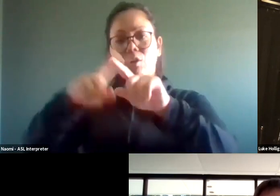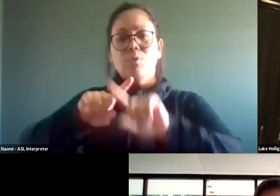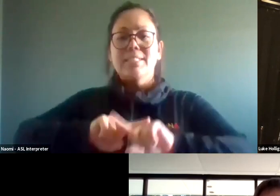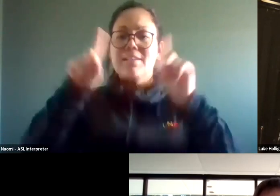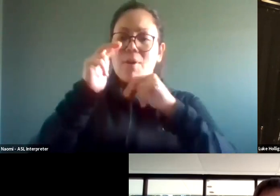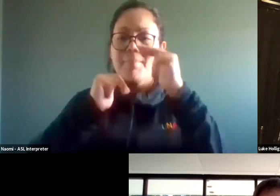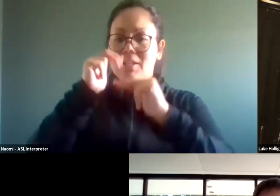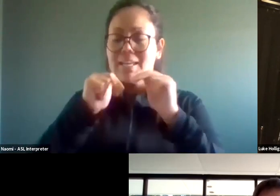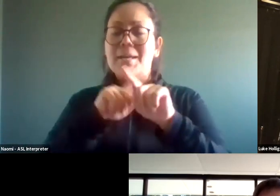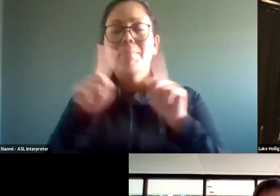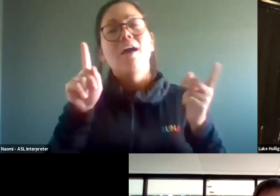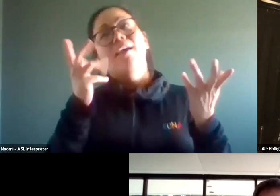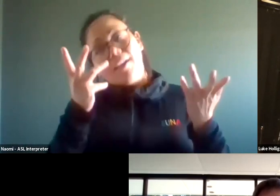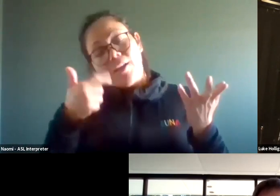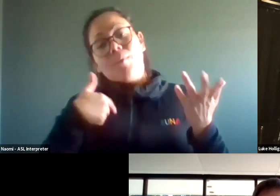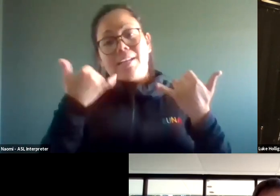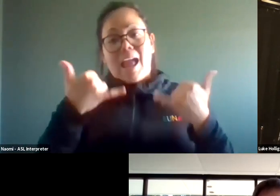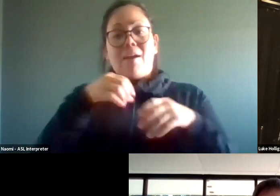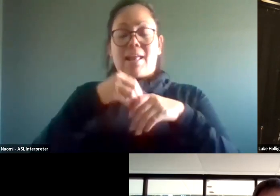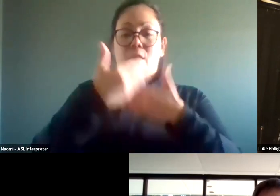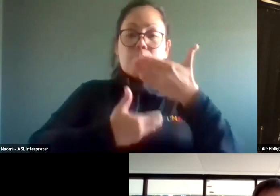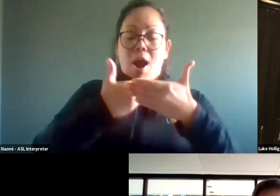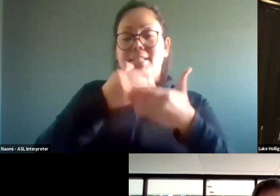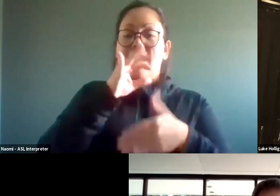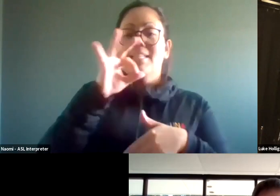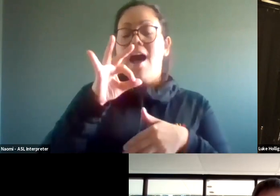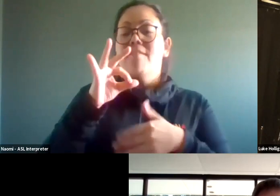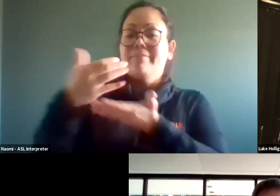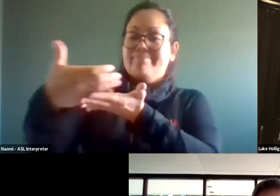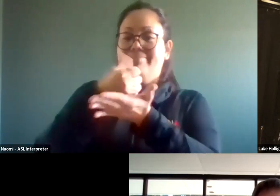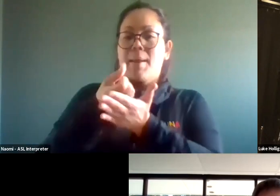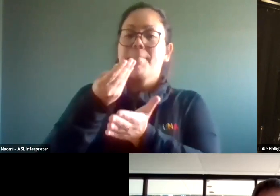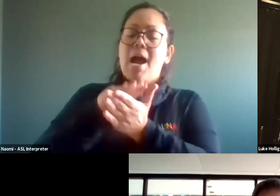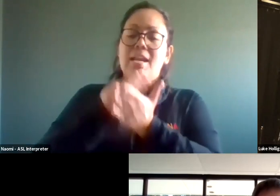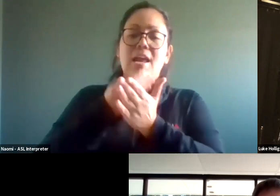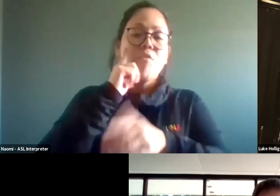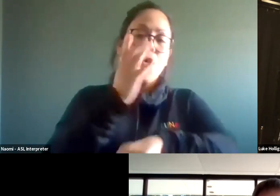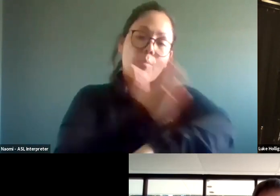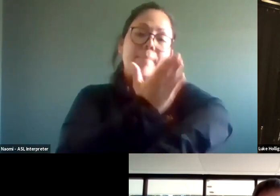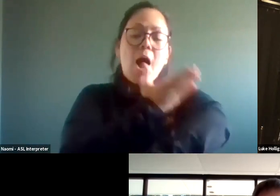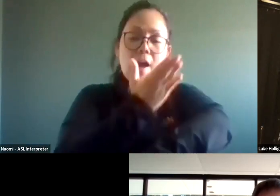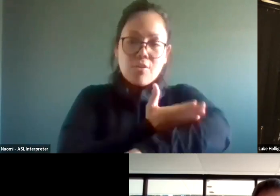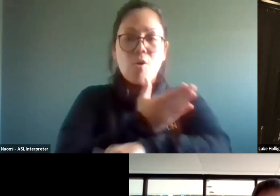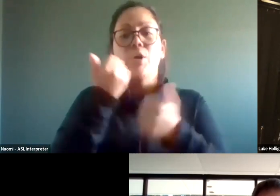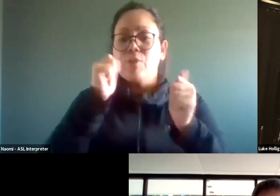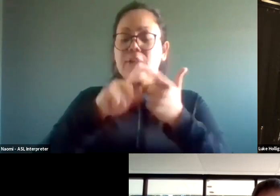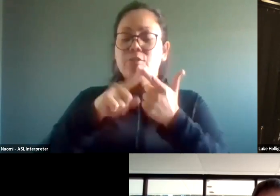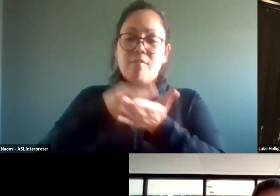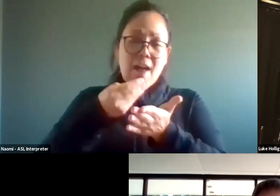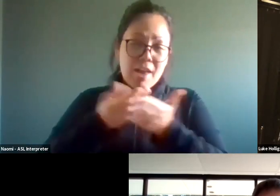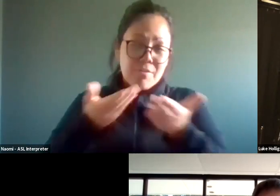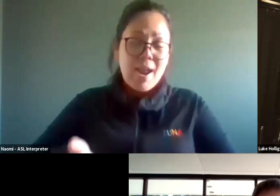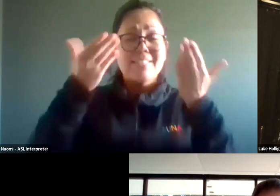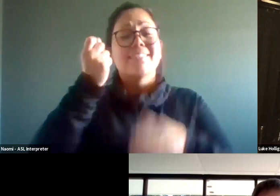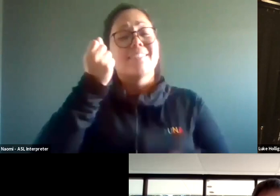Um, but you know, we are in the process of a capital campaign for a model and we're looking at a massive expensive remodel